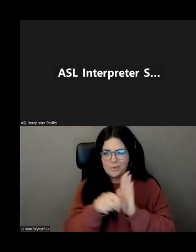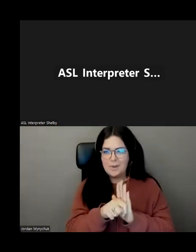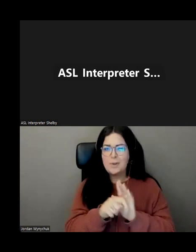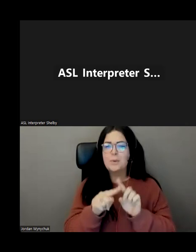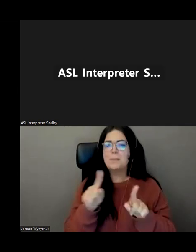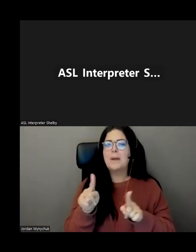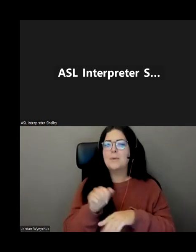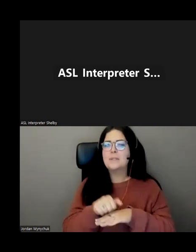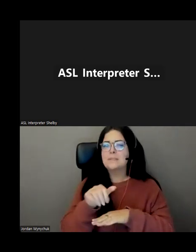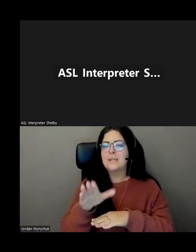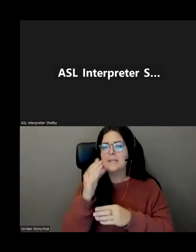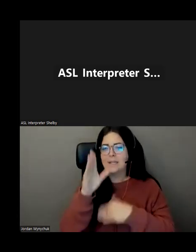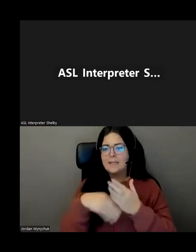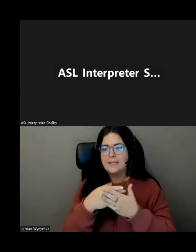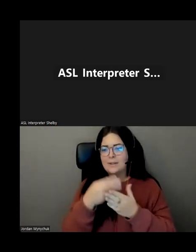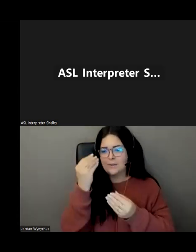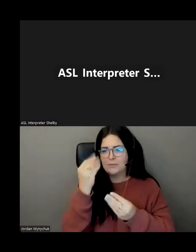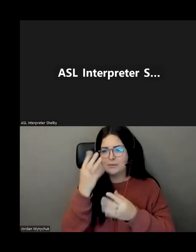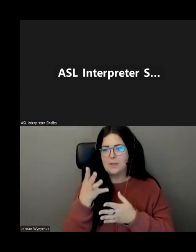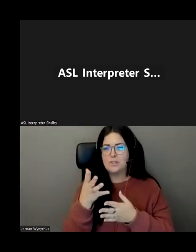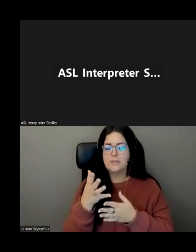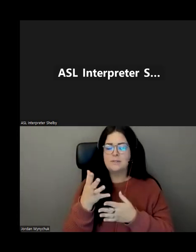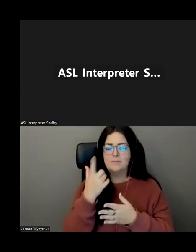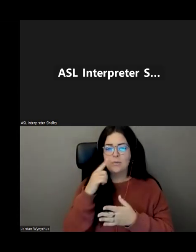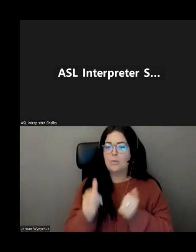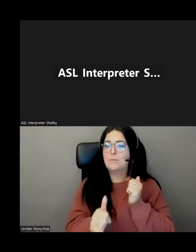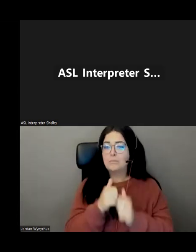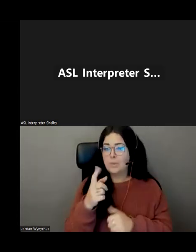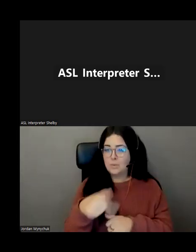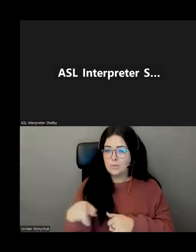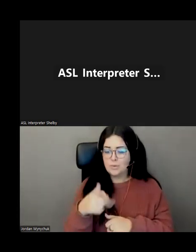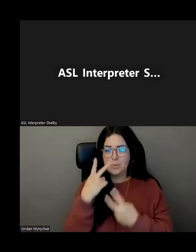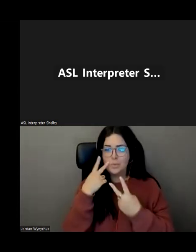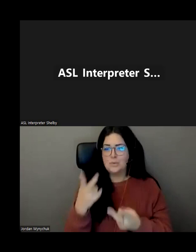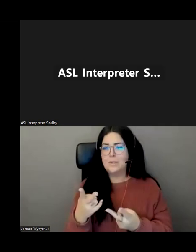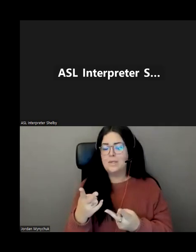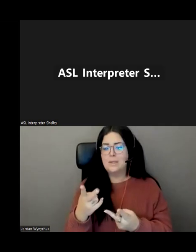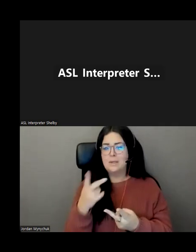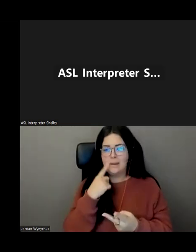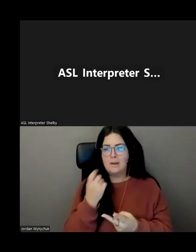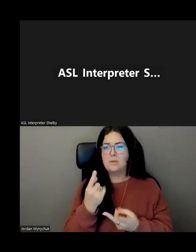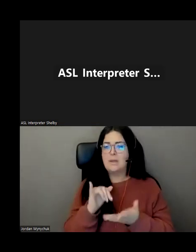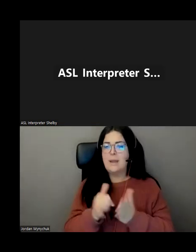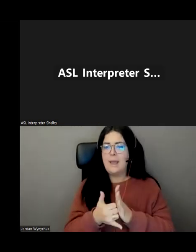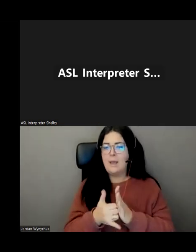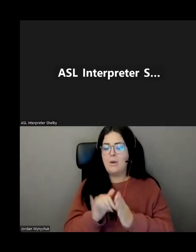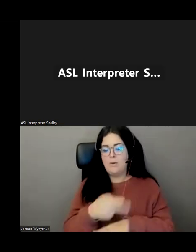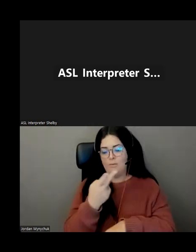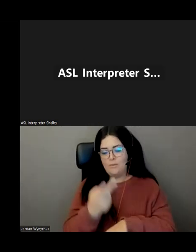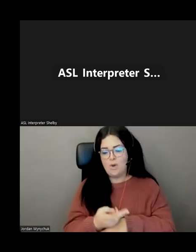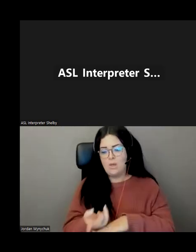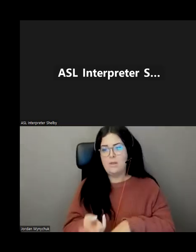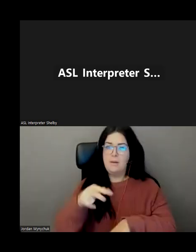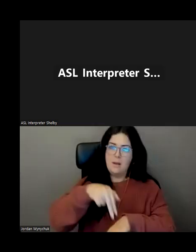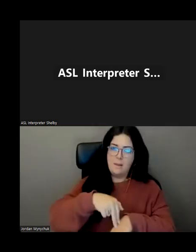documentation to show you how to for most individuals uh this doesn't work for everybody of course because if you do happen to have say